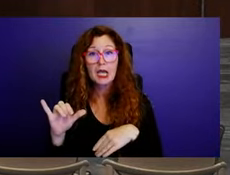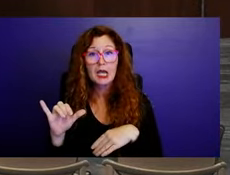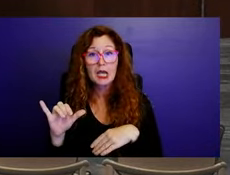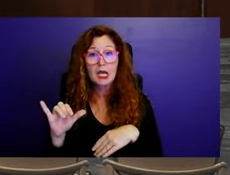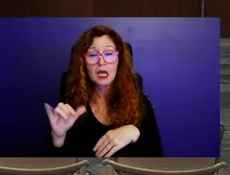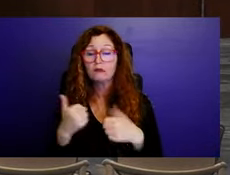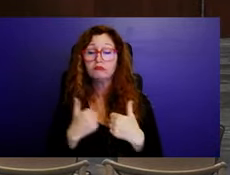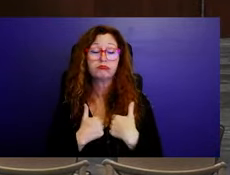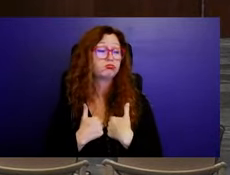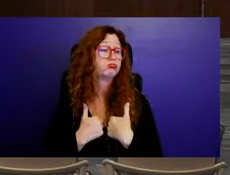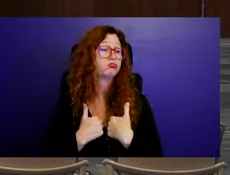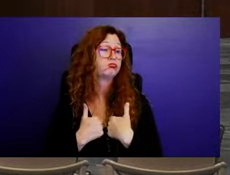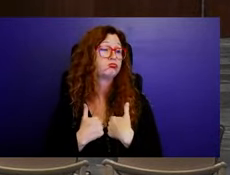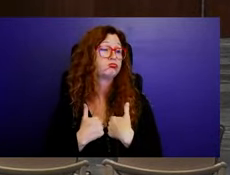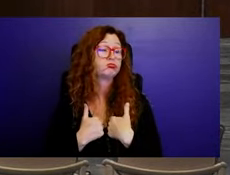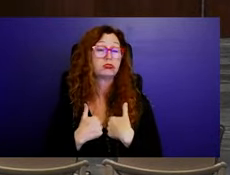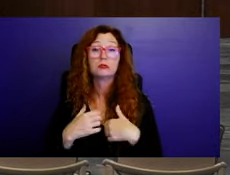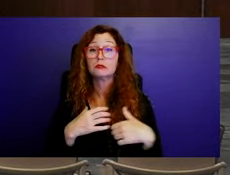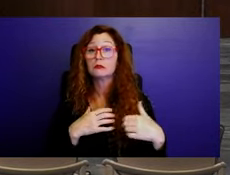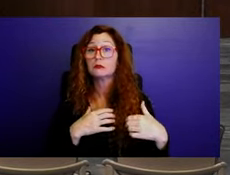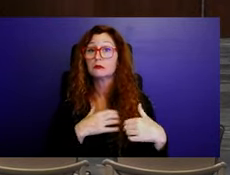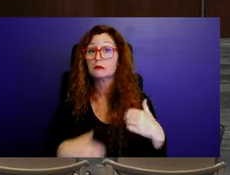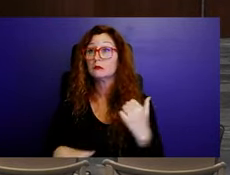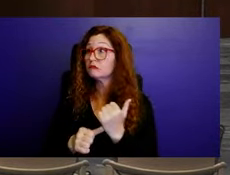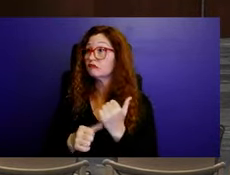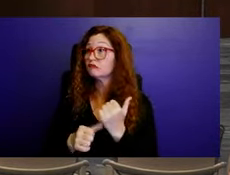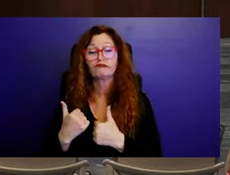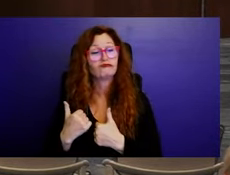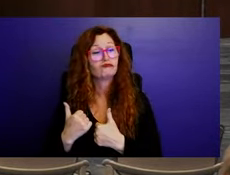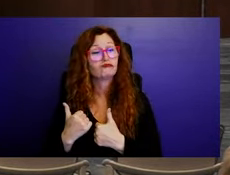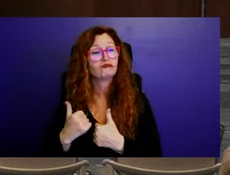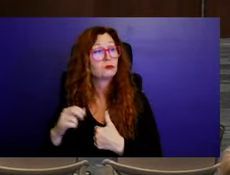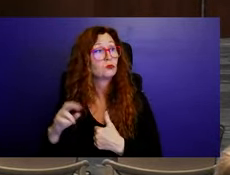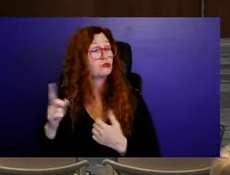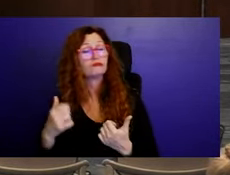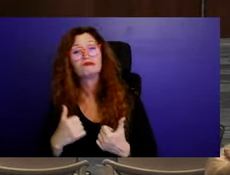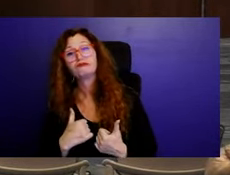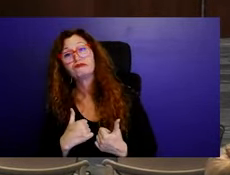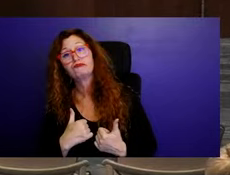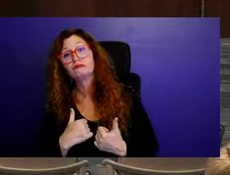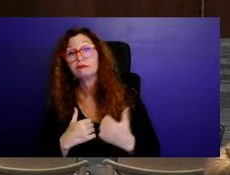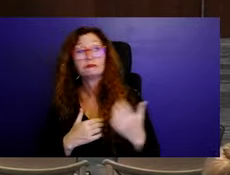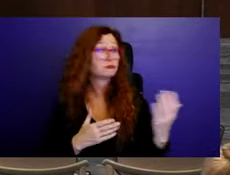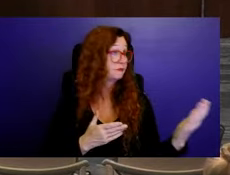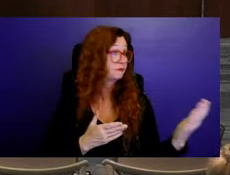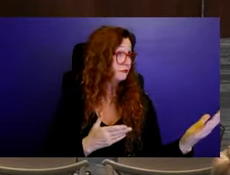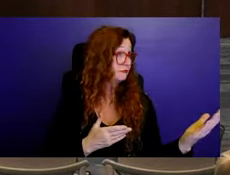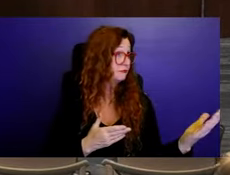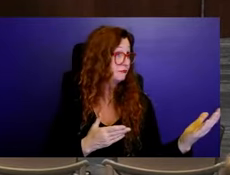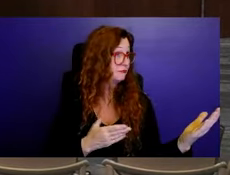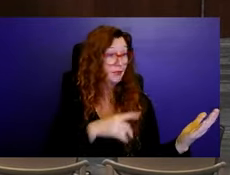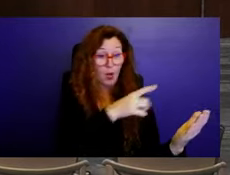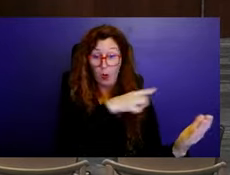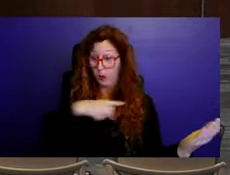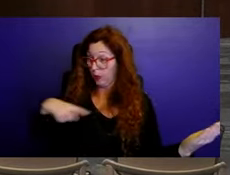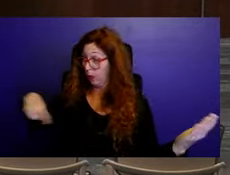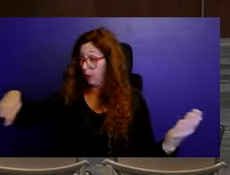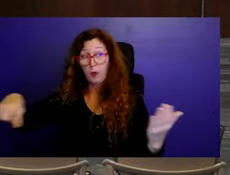good. Commissioner, uh, vice mayor. Commissioner Cruz. All right. All right. Well, back to me. I found my, I found my little note.